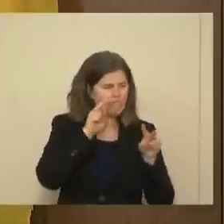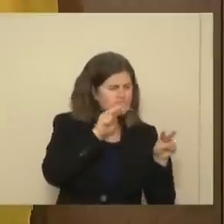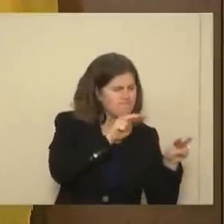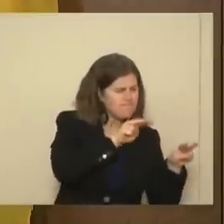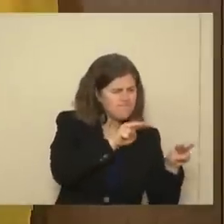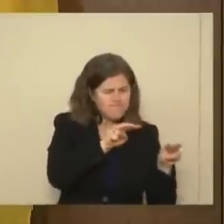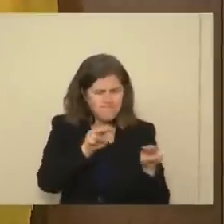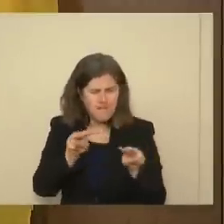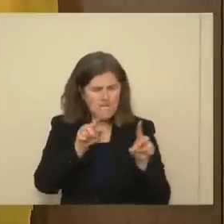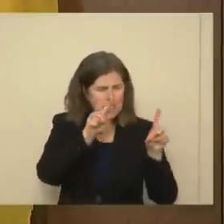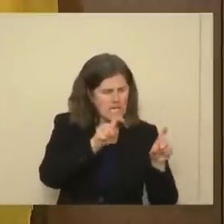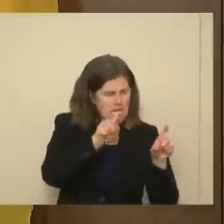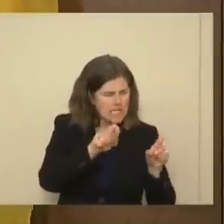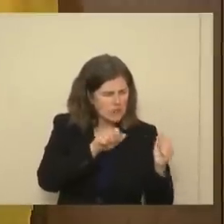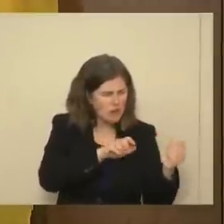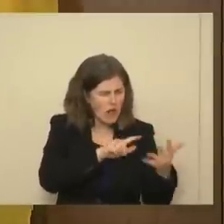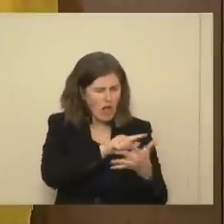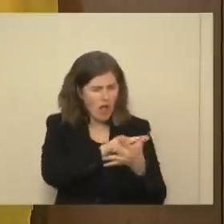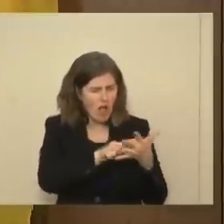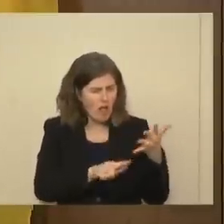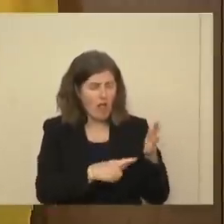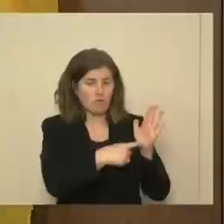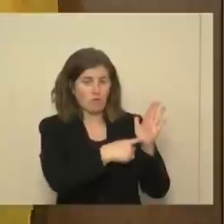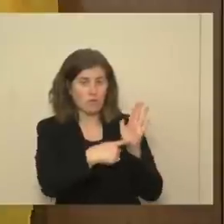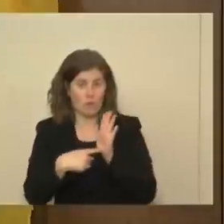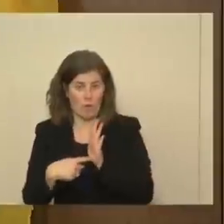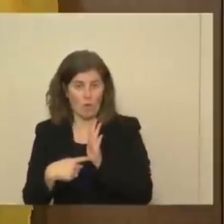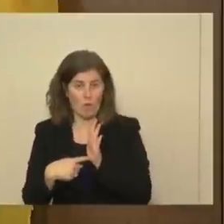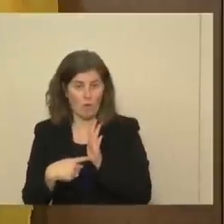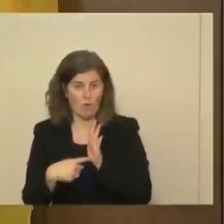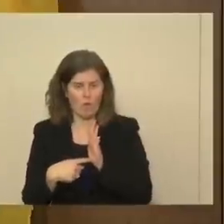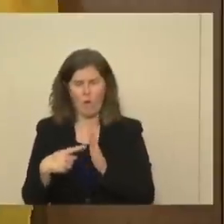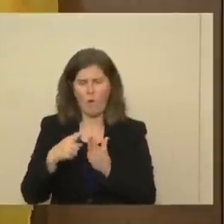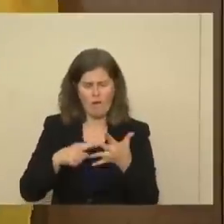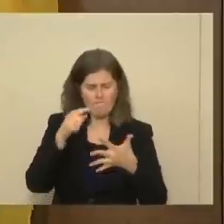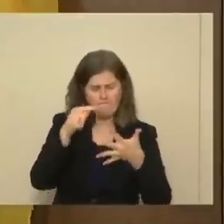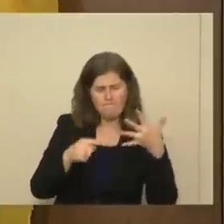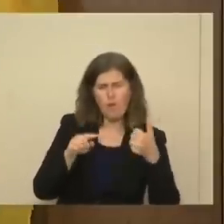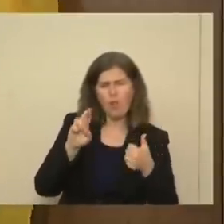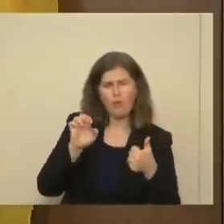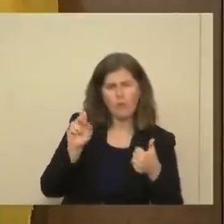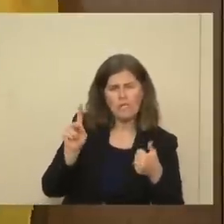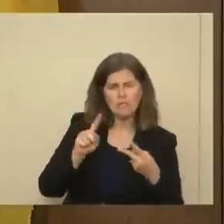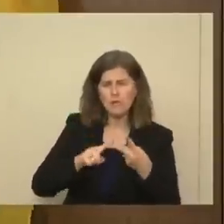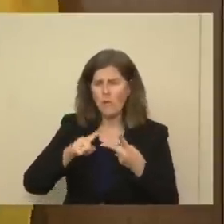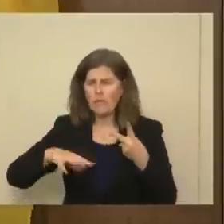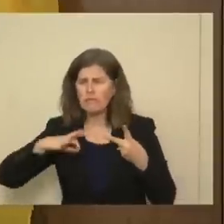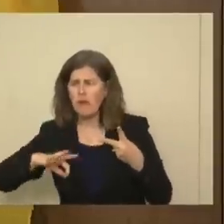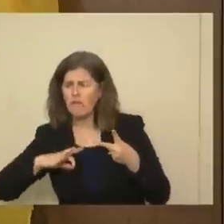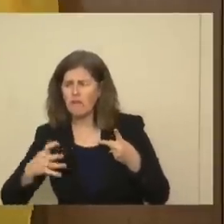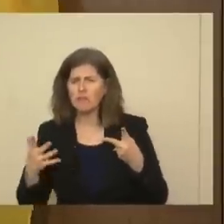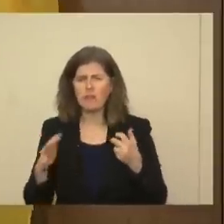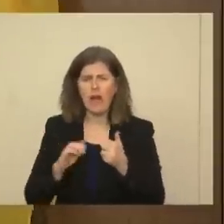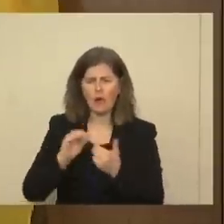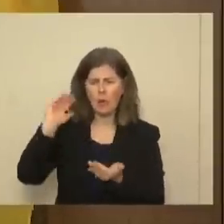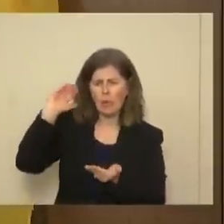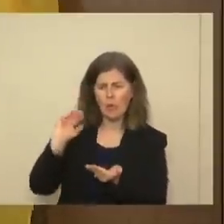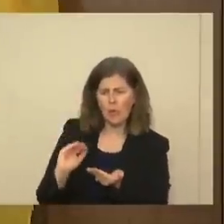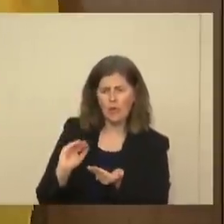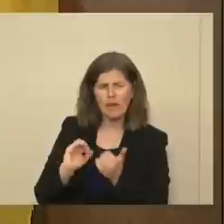testing strategies. They have to show, right, what are the risks, what are the gains, how do you mitigate.